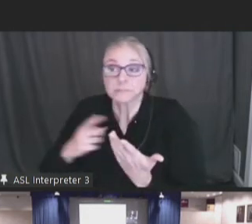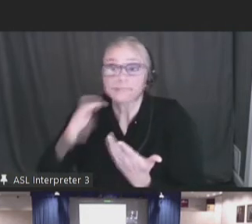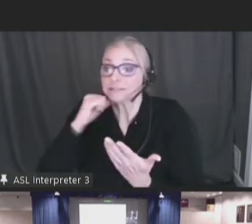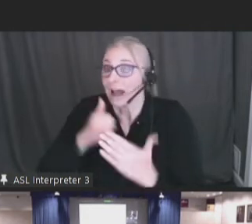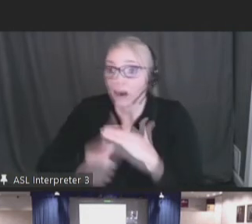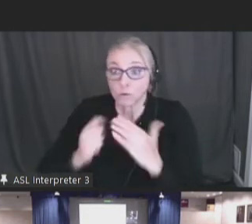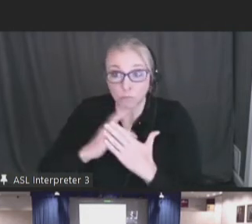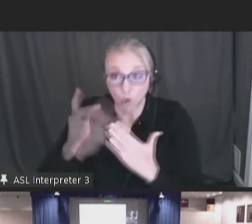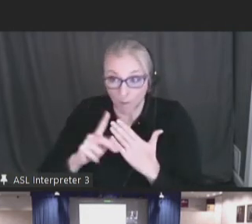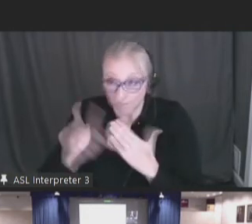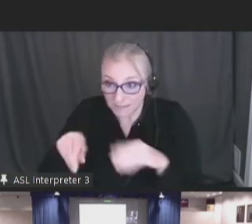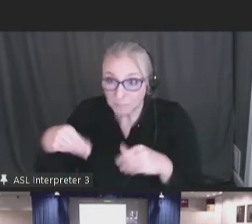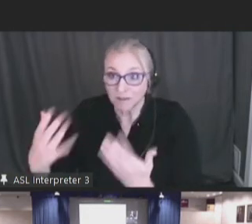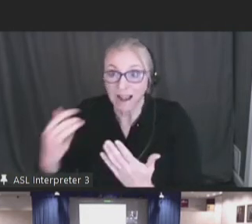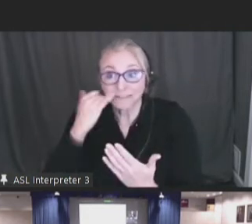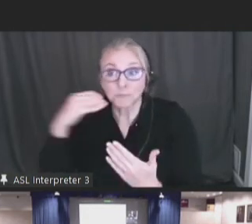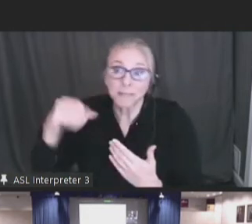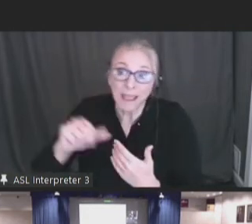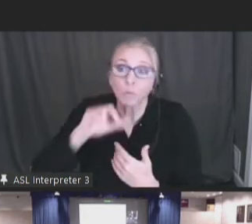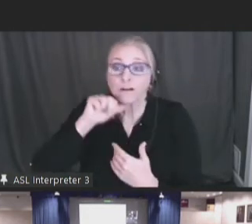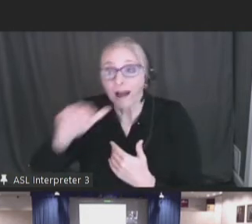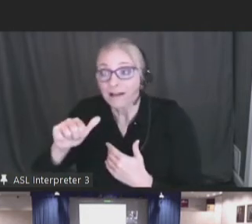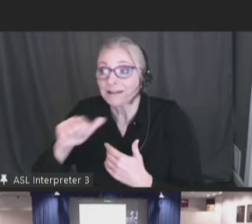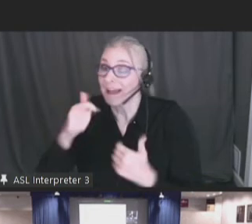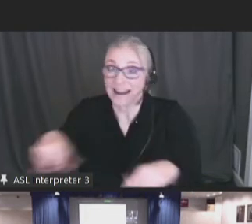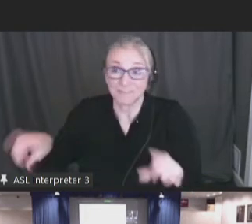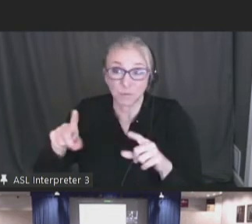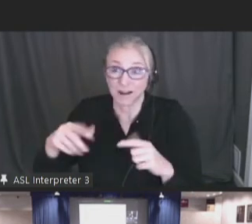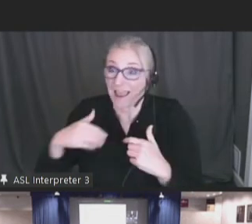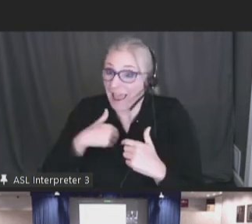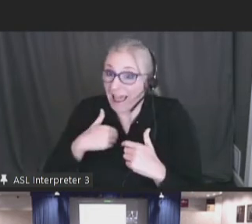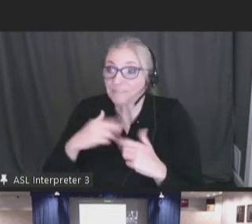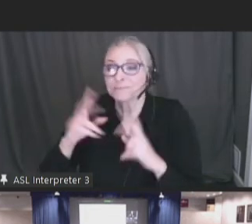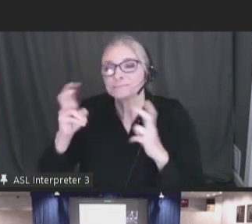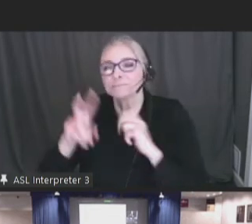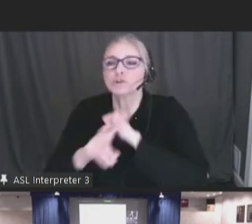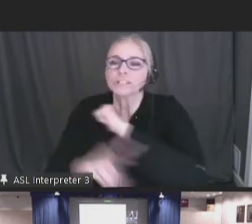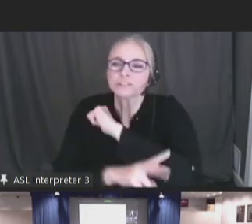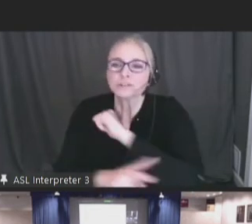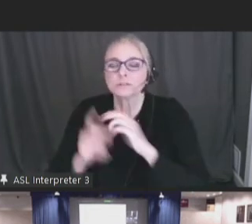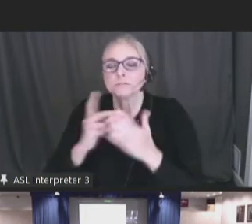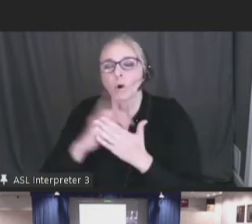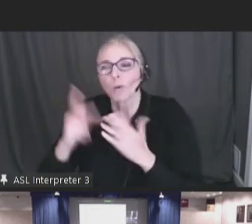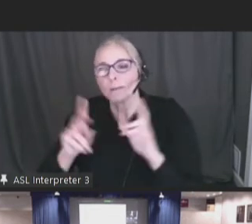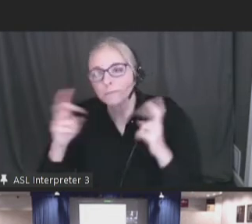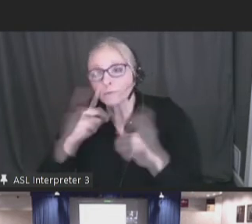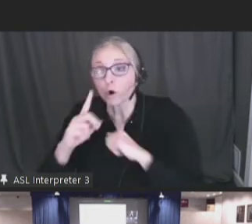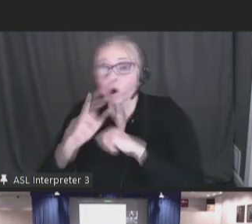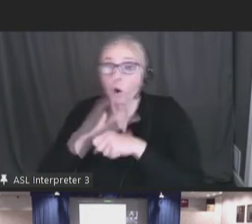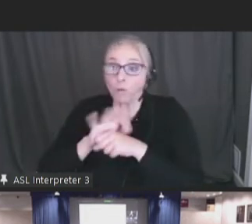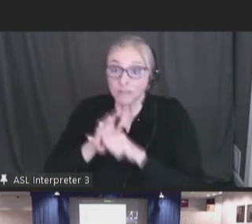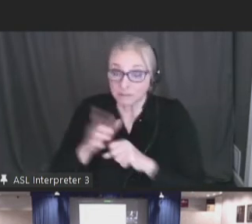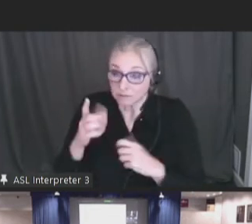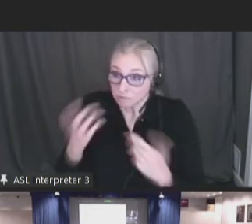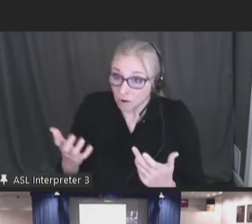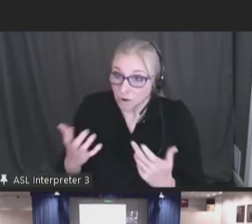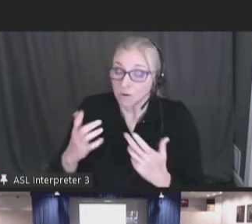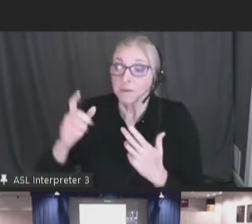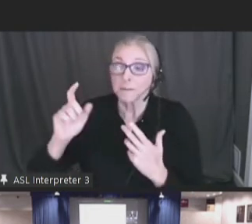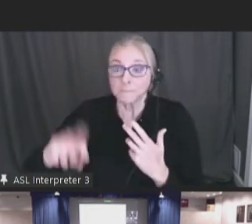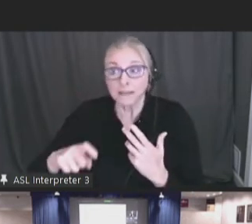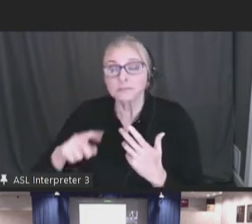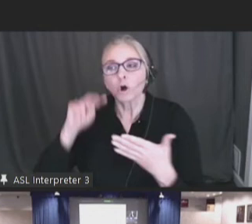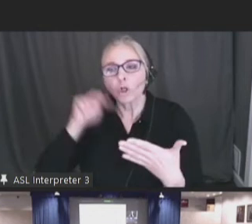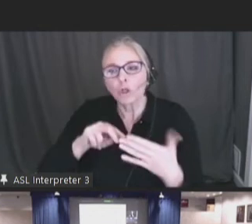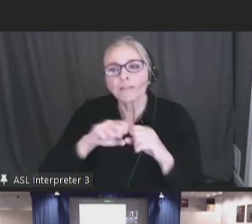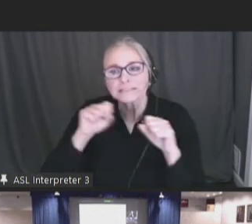where they have to provide if they can pay or not pay. Not everybody is a bridge program provider for COVID, for example. So, we need to look at the